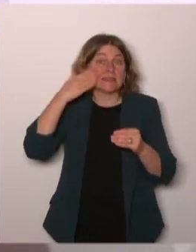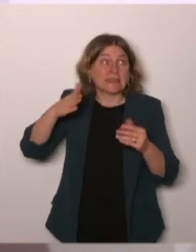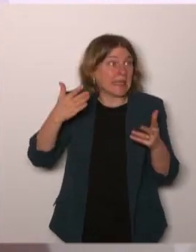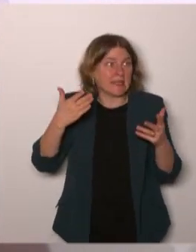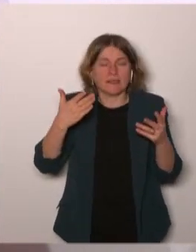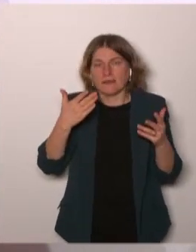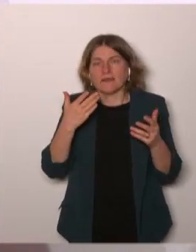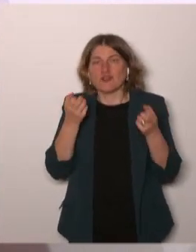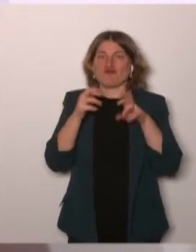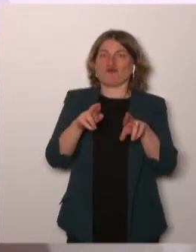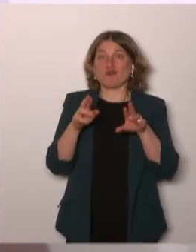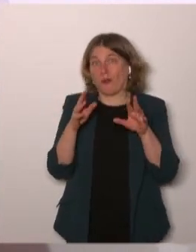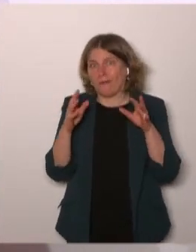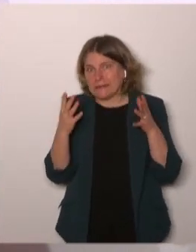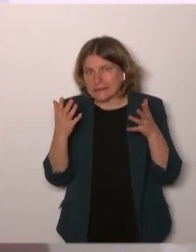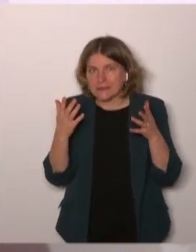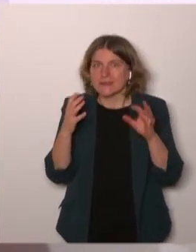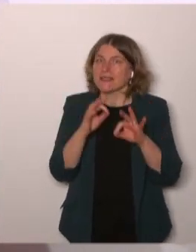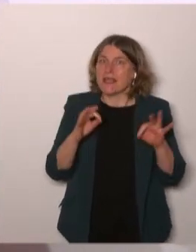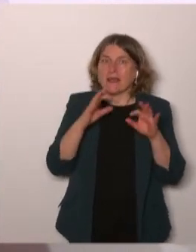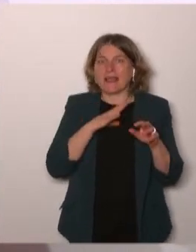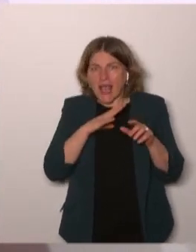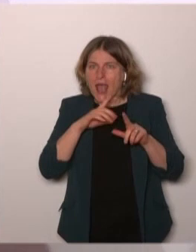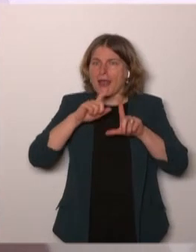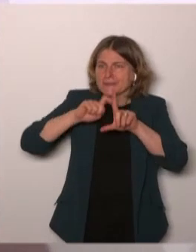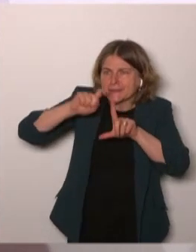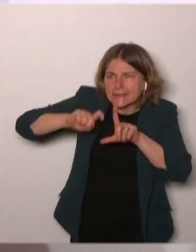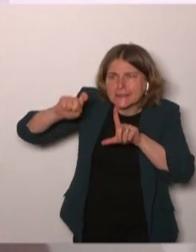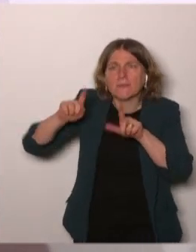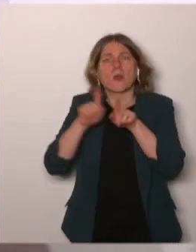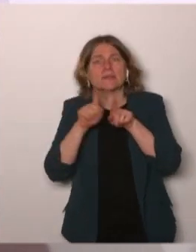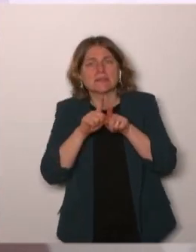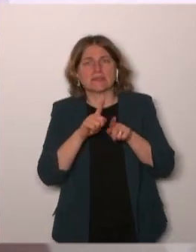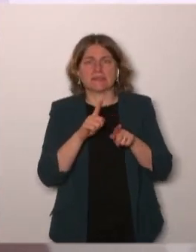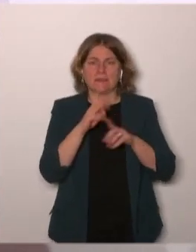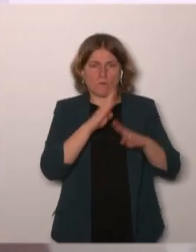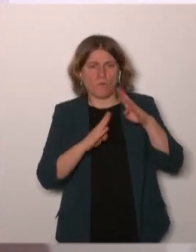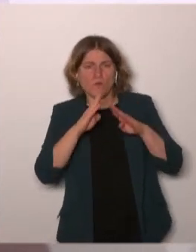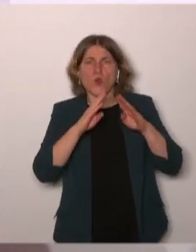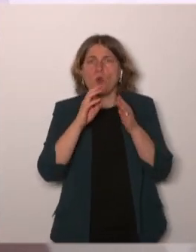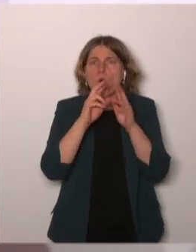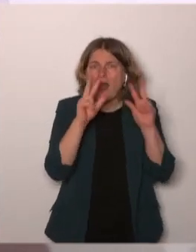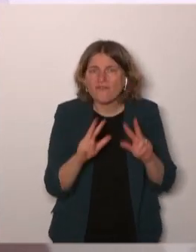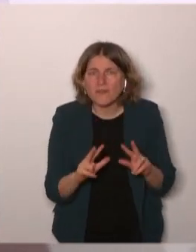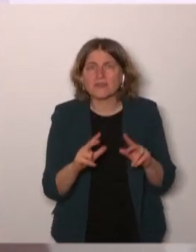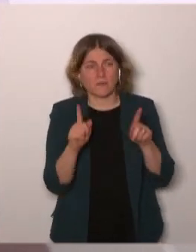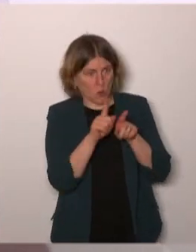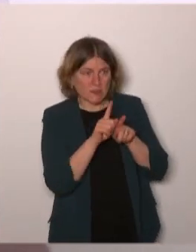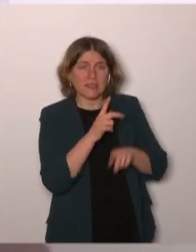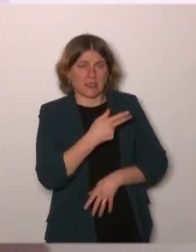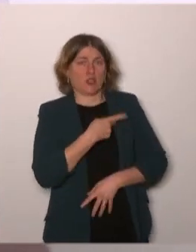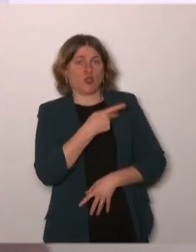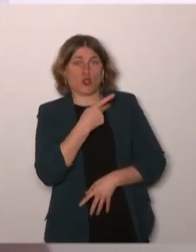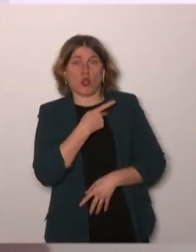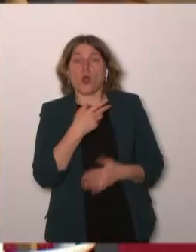statistician for bioinformatician and doctors together so yes potentially but not today certainly not today